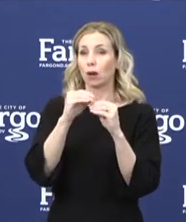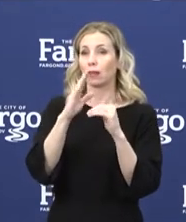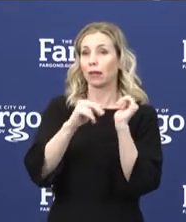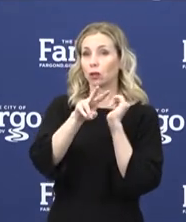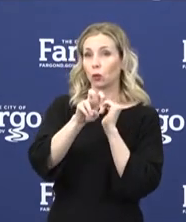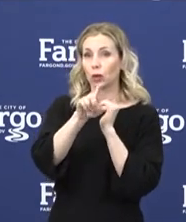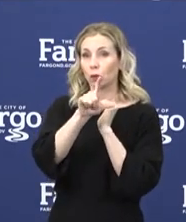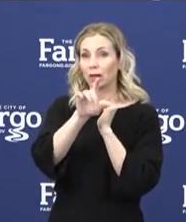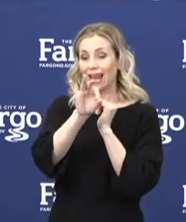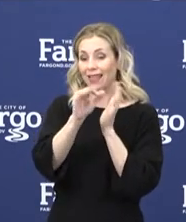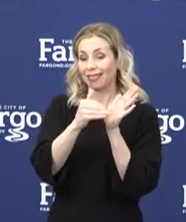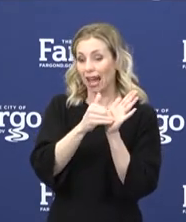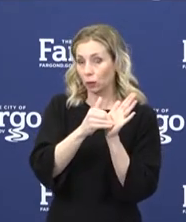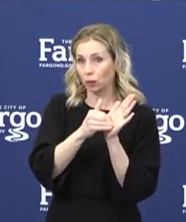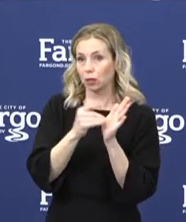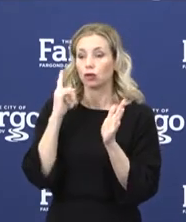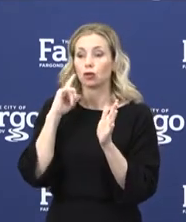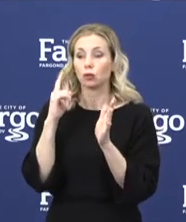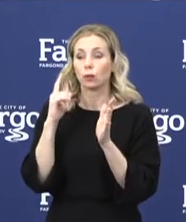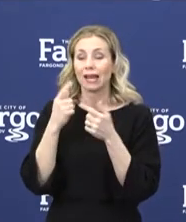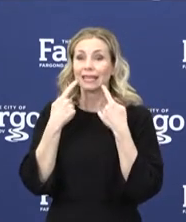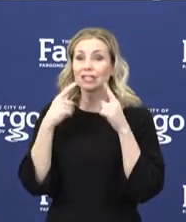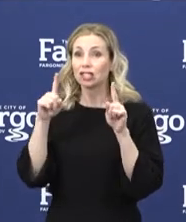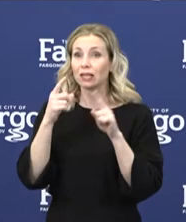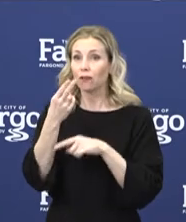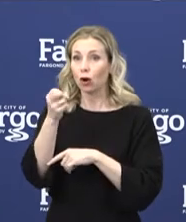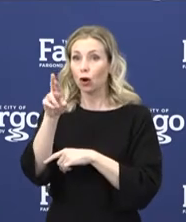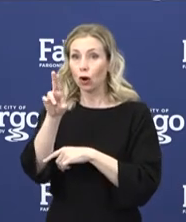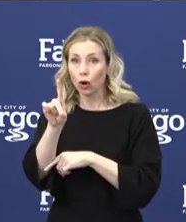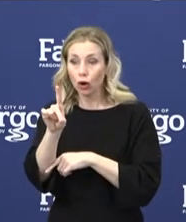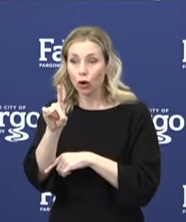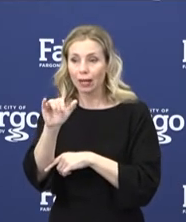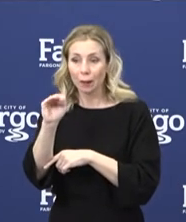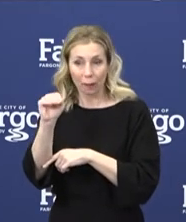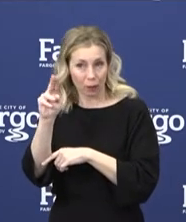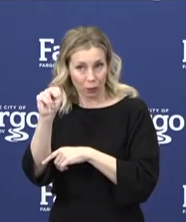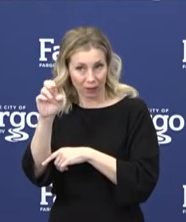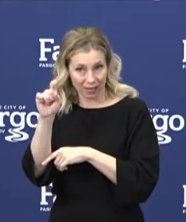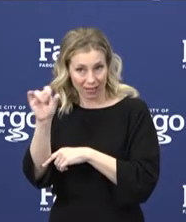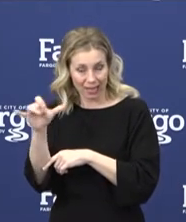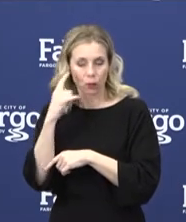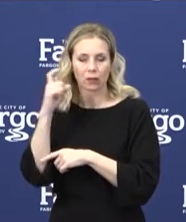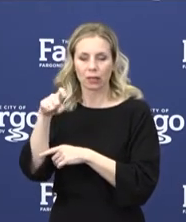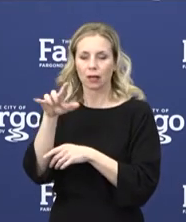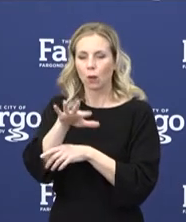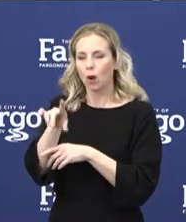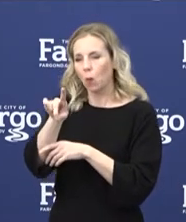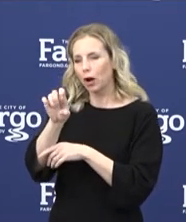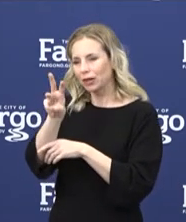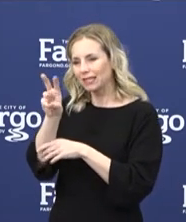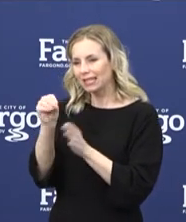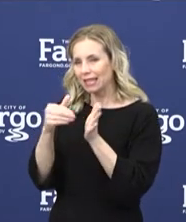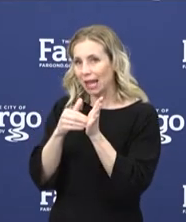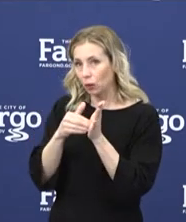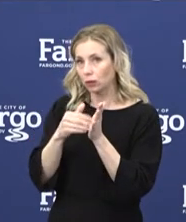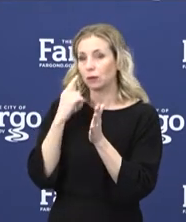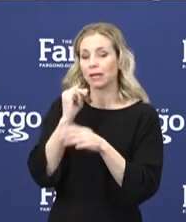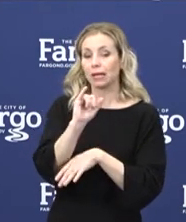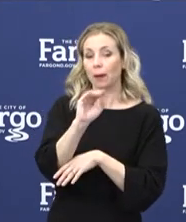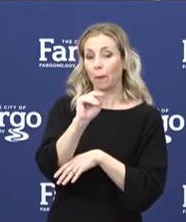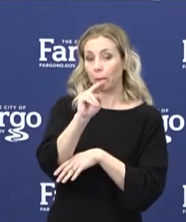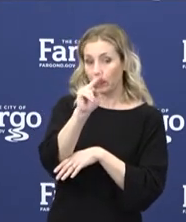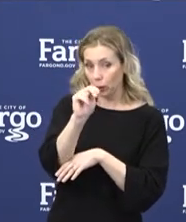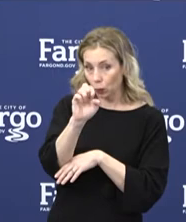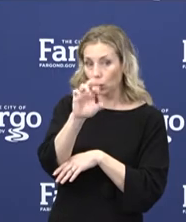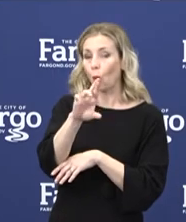in order to achieve herd immunity, we need about 160,000 to either be immune or to be vaccinated. And of course, we